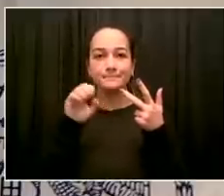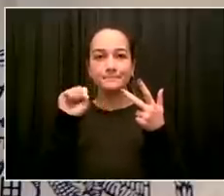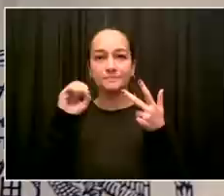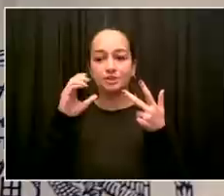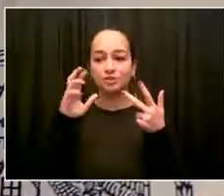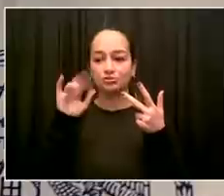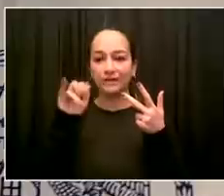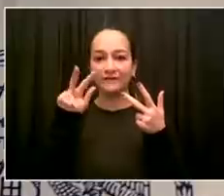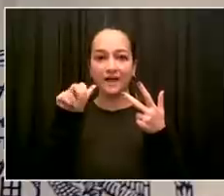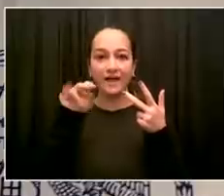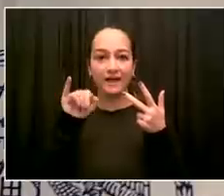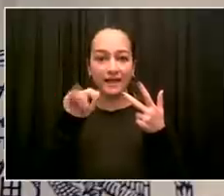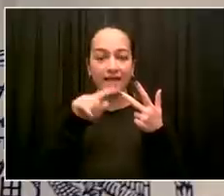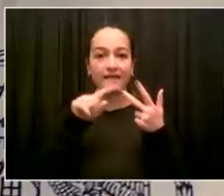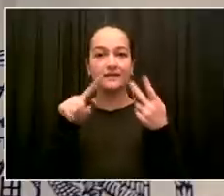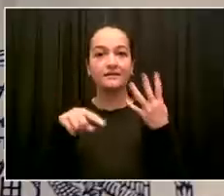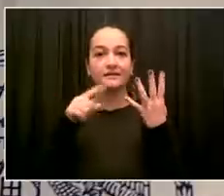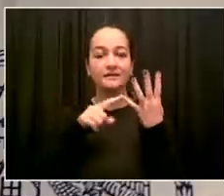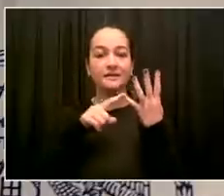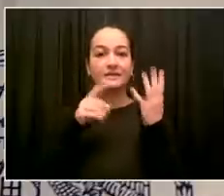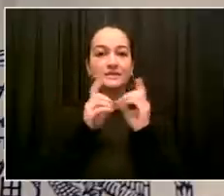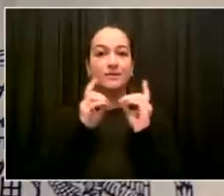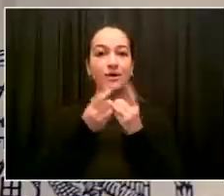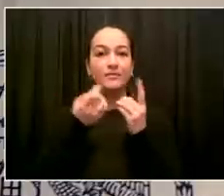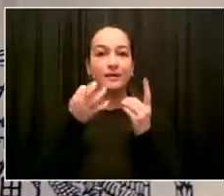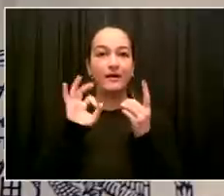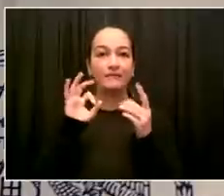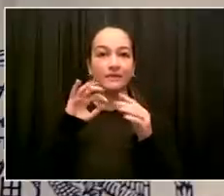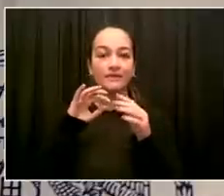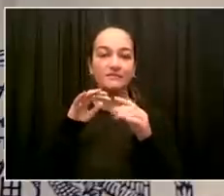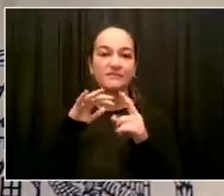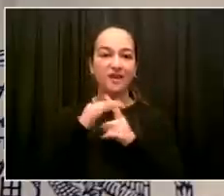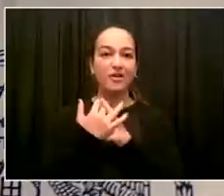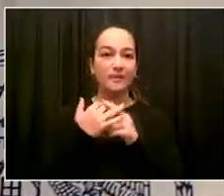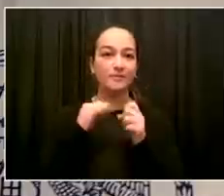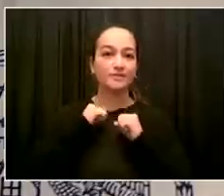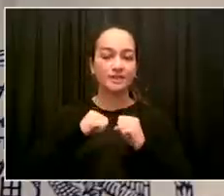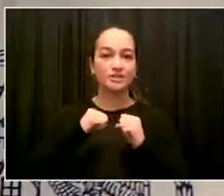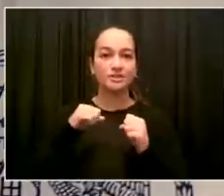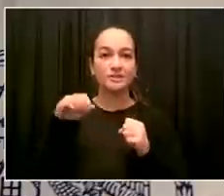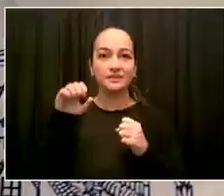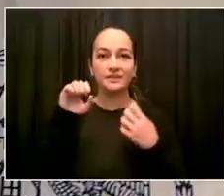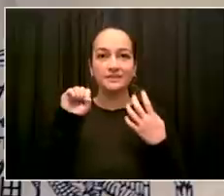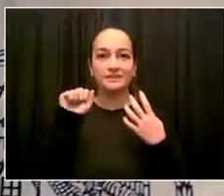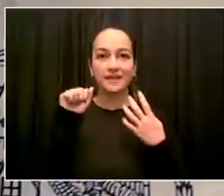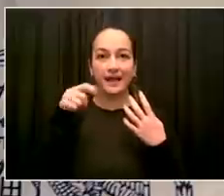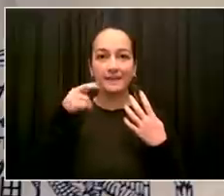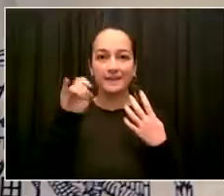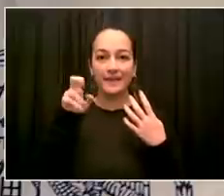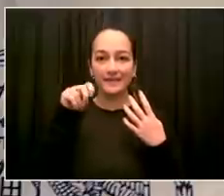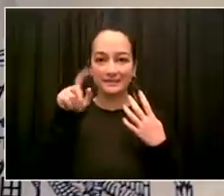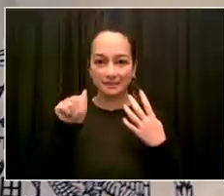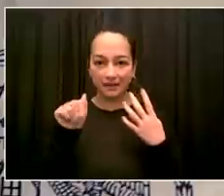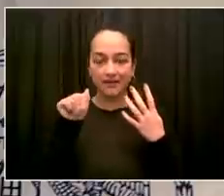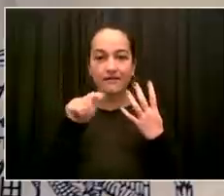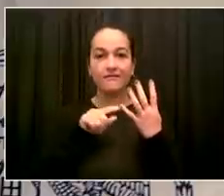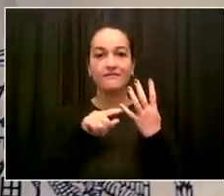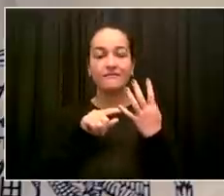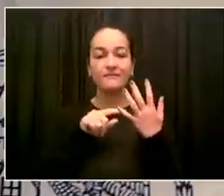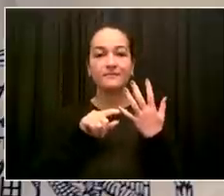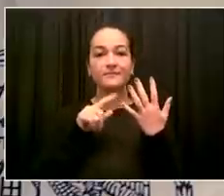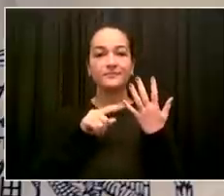Environmental Protection Commissioner Vincent Sapienza, Director for Mayor's Office of Climate Resiliency,